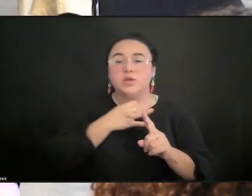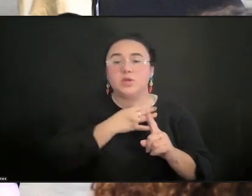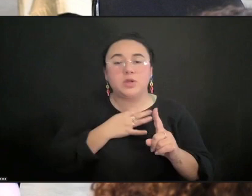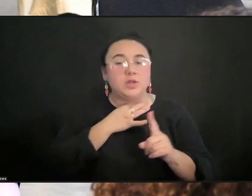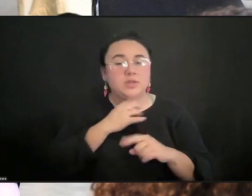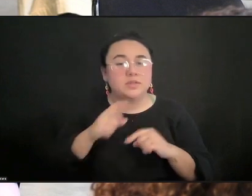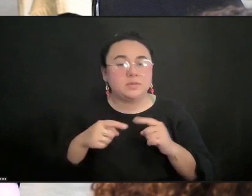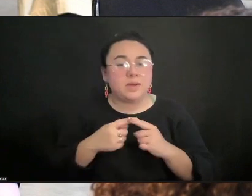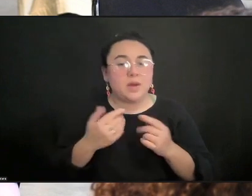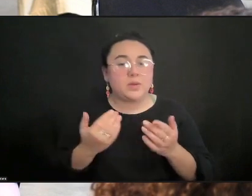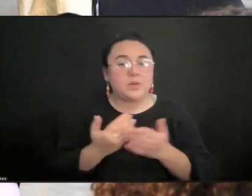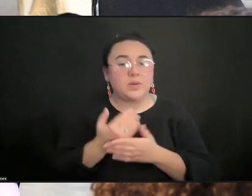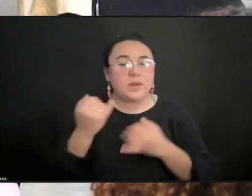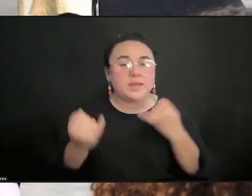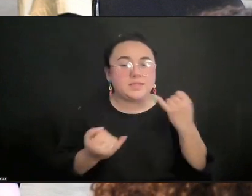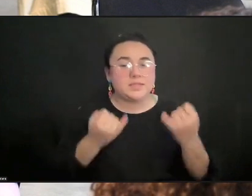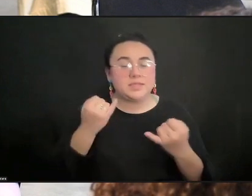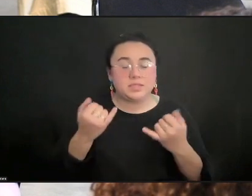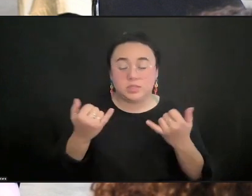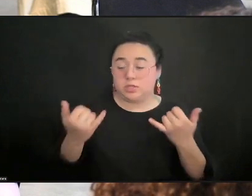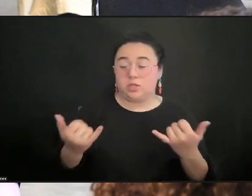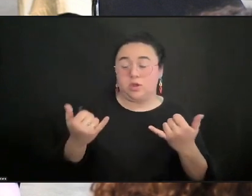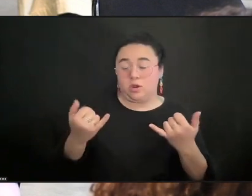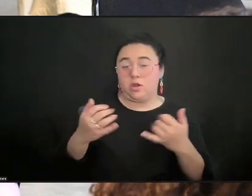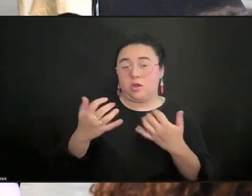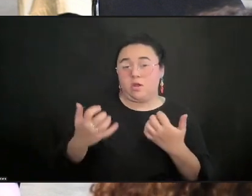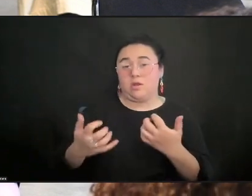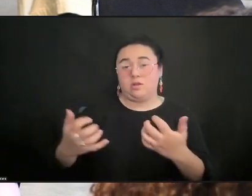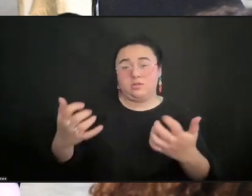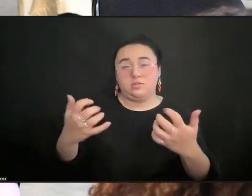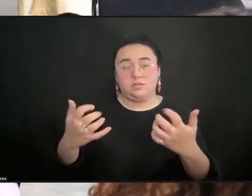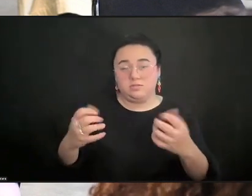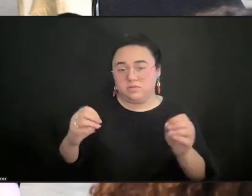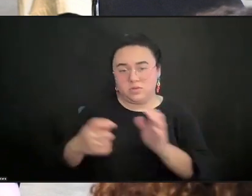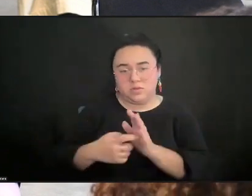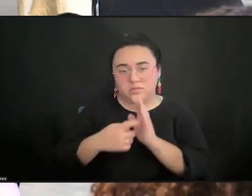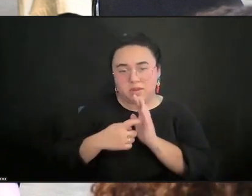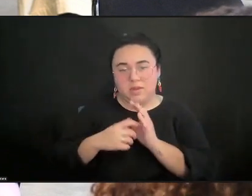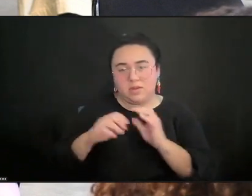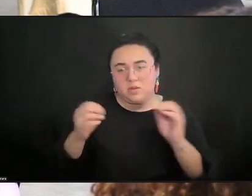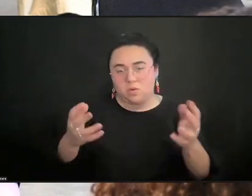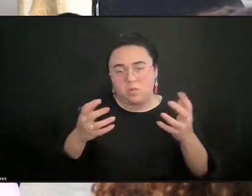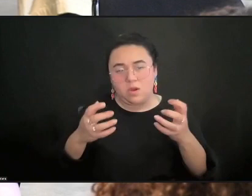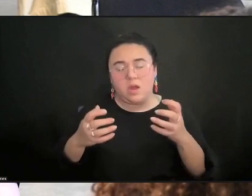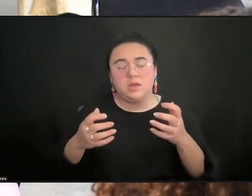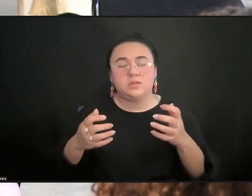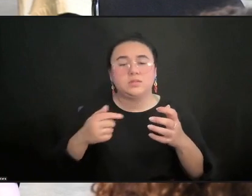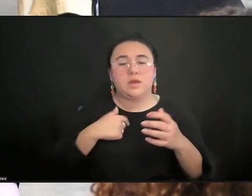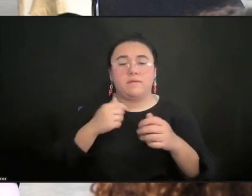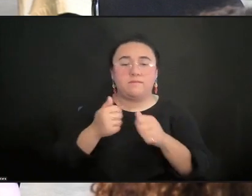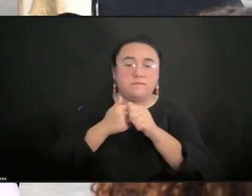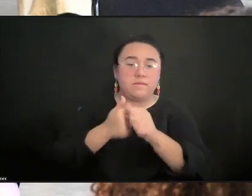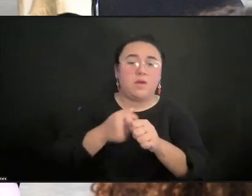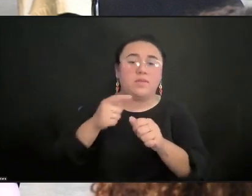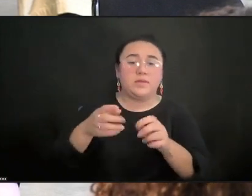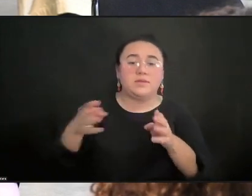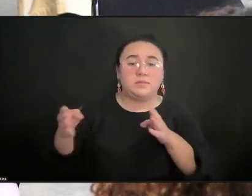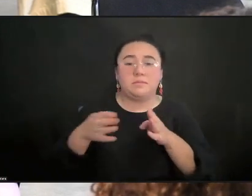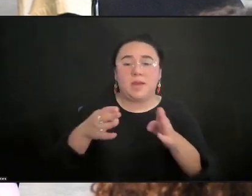audience doesn't... There's no demand. There's no demand. So if I'm going to follow this kind of pathway toward